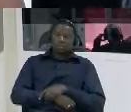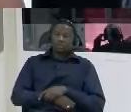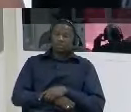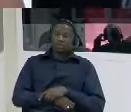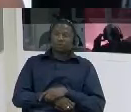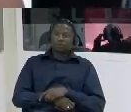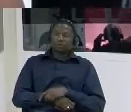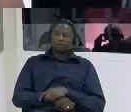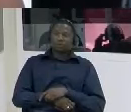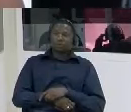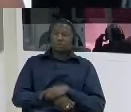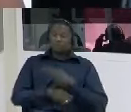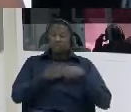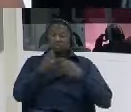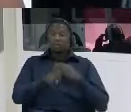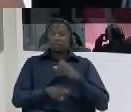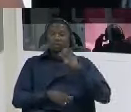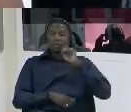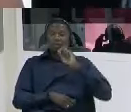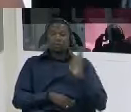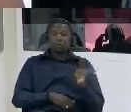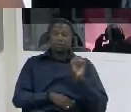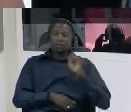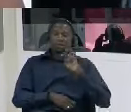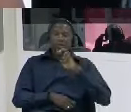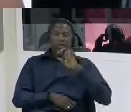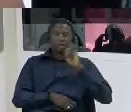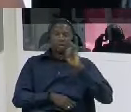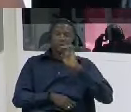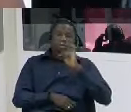can you please repeat what they did to mustafa diva